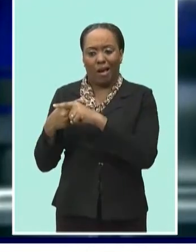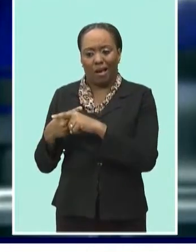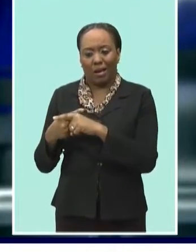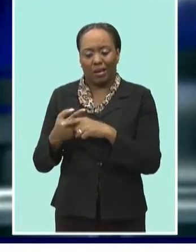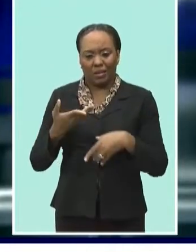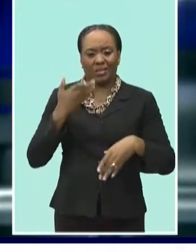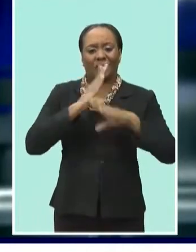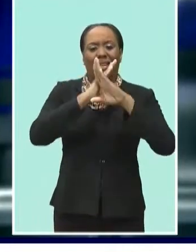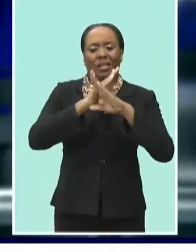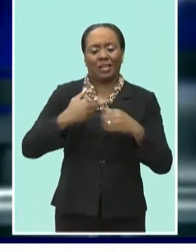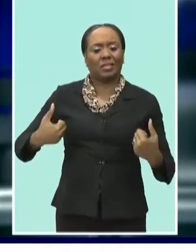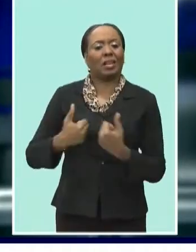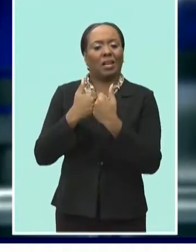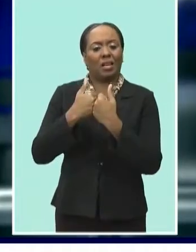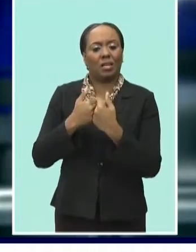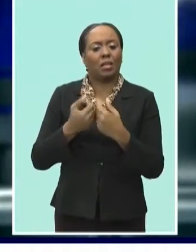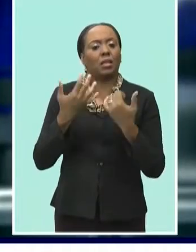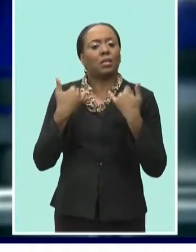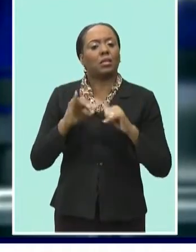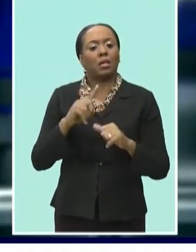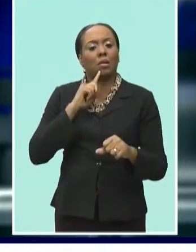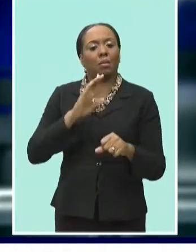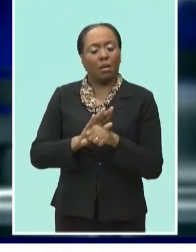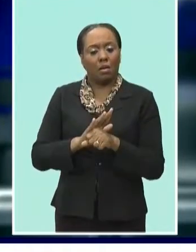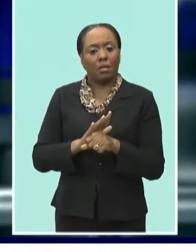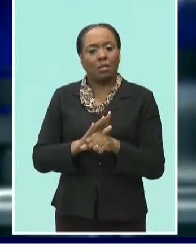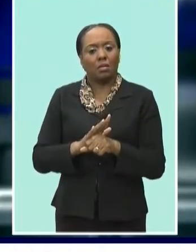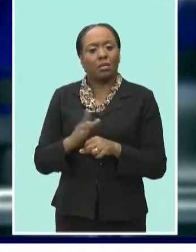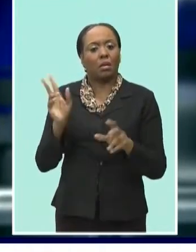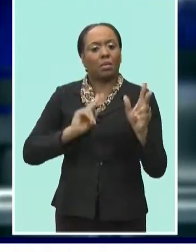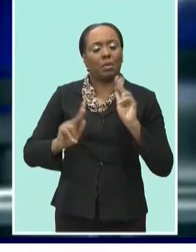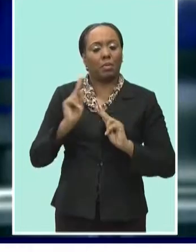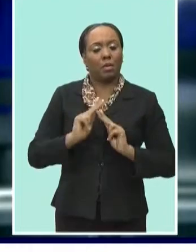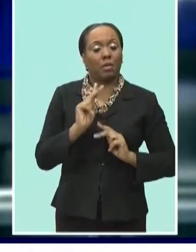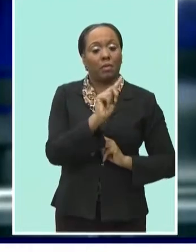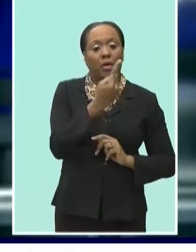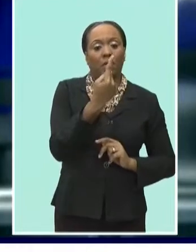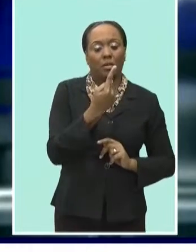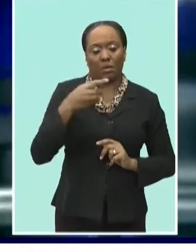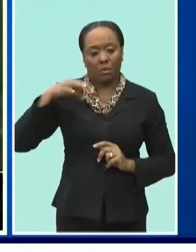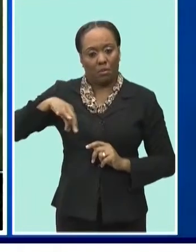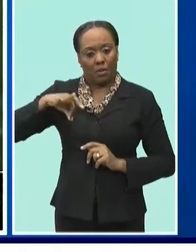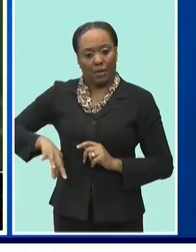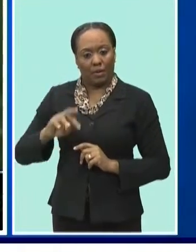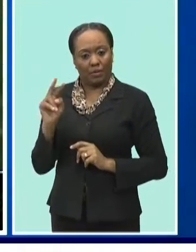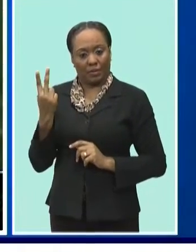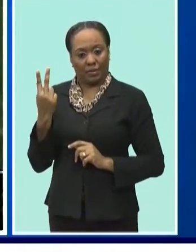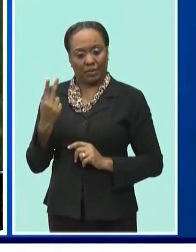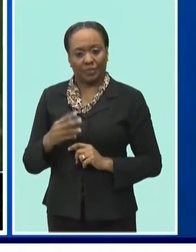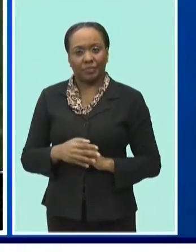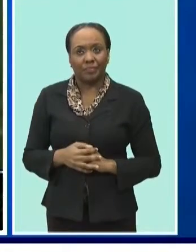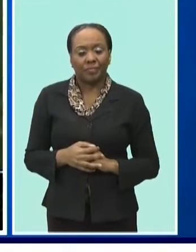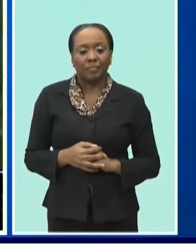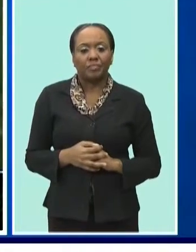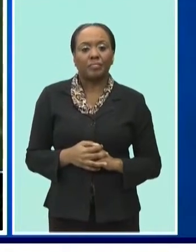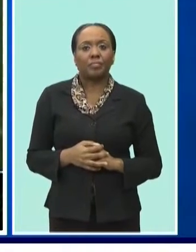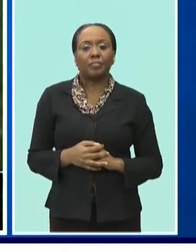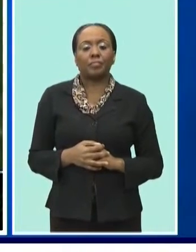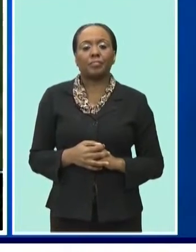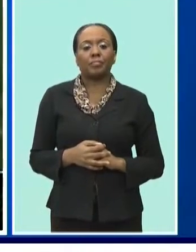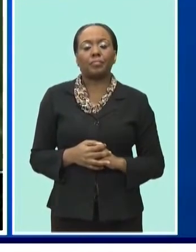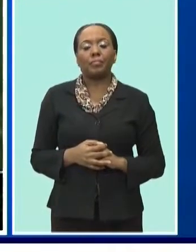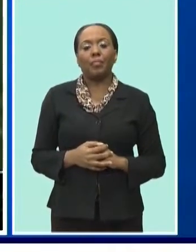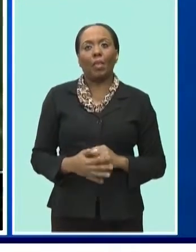of a global development model that puts people before profit. It is our view that the ILO must